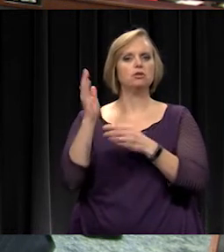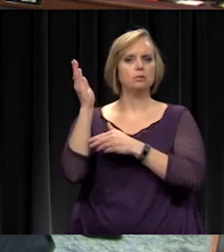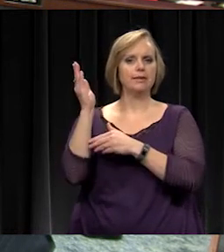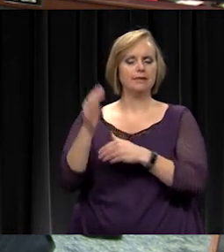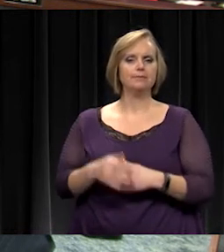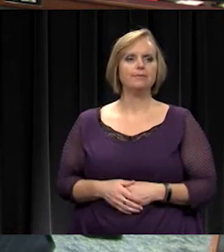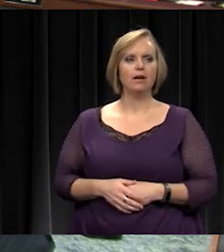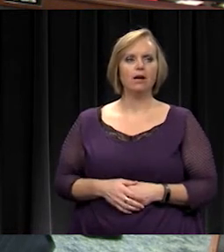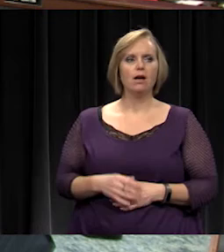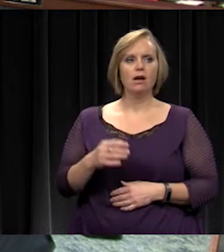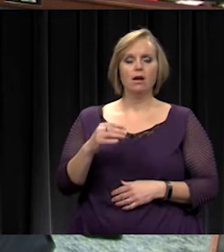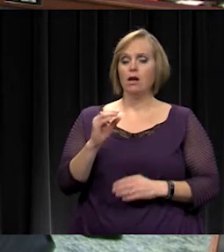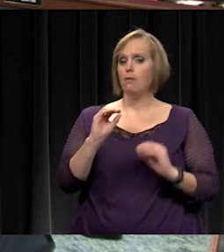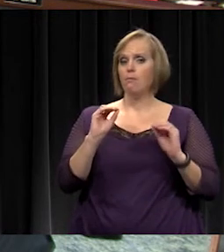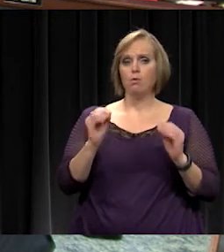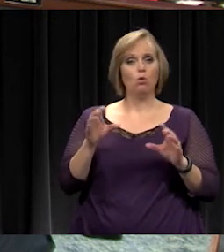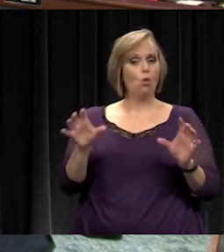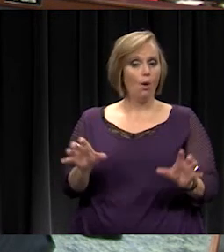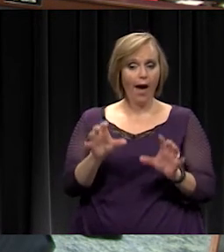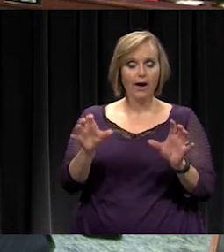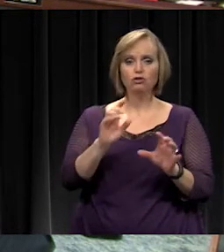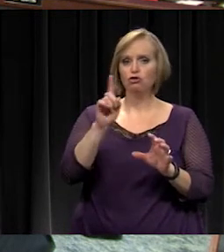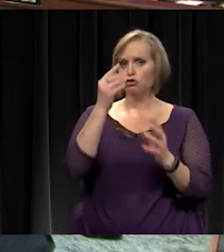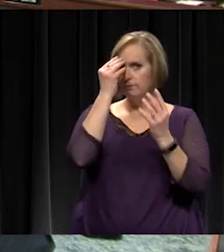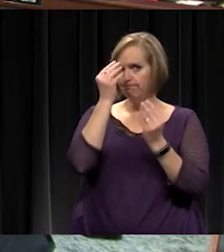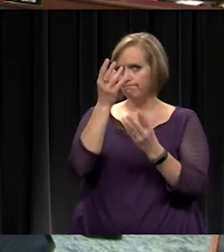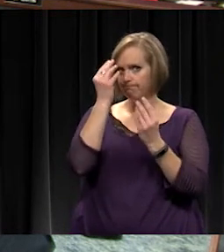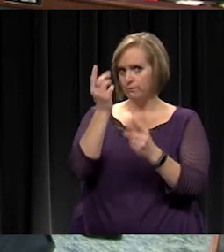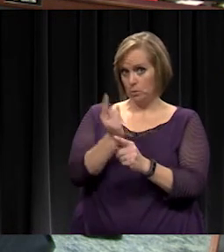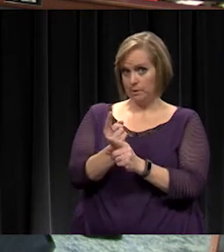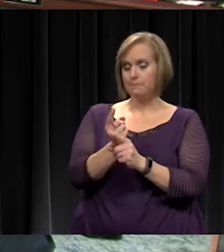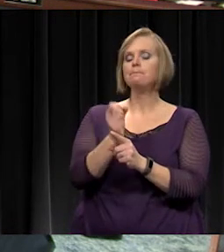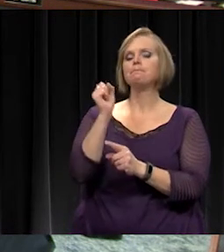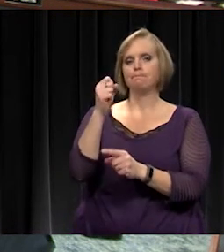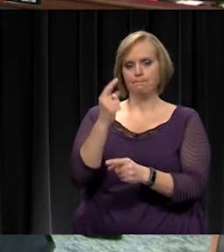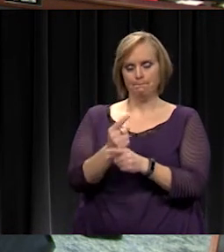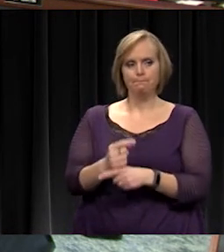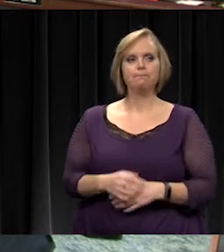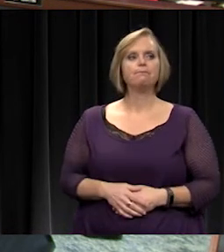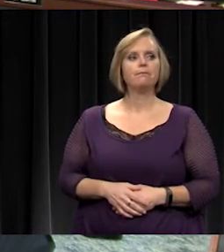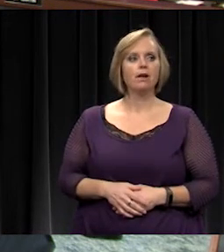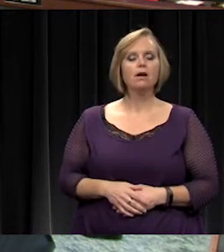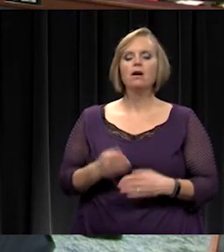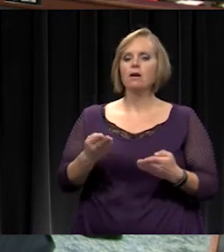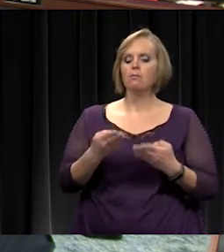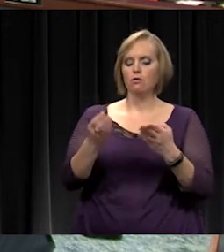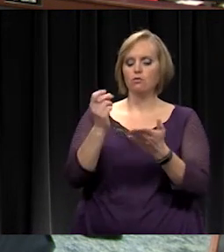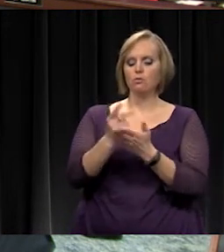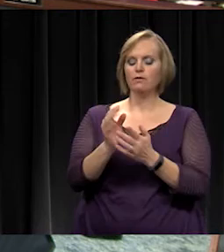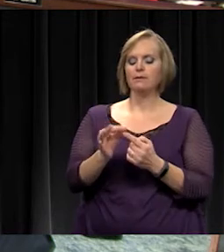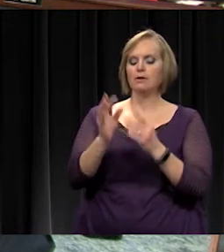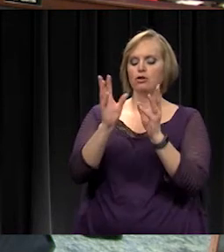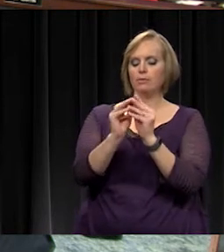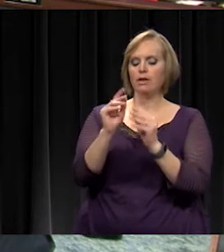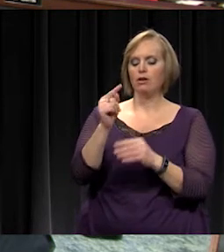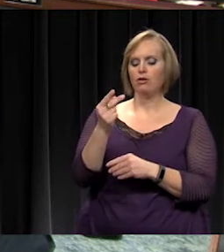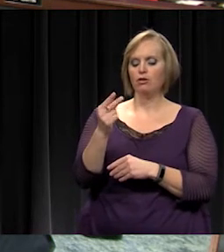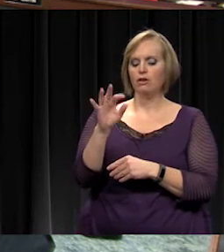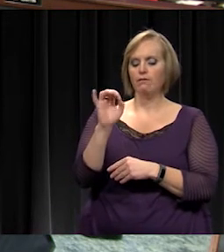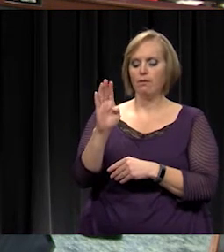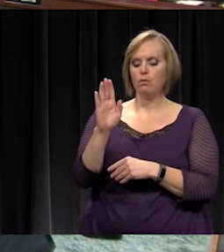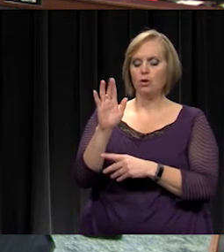And there's no action being taken. There's just information coming. Okay. I move to approve a special meeting on Thursday, February